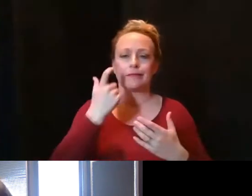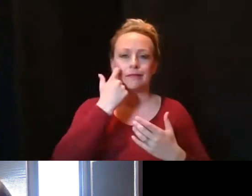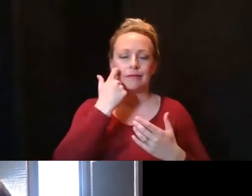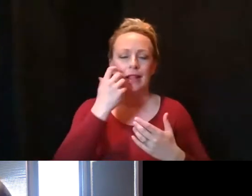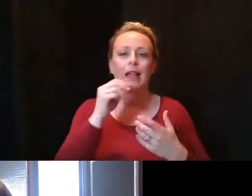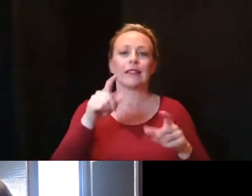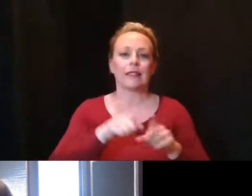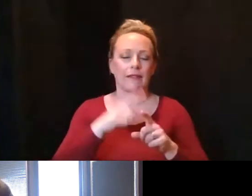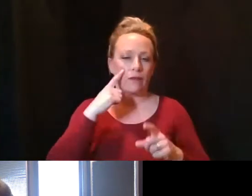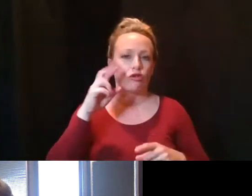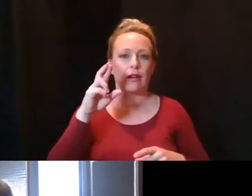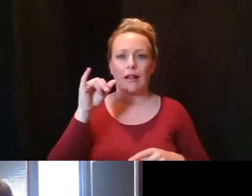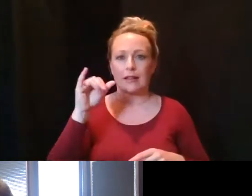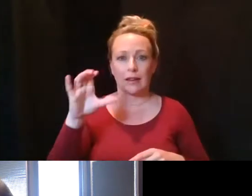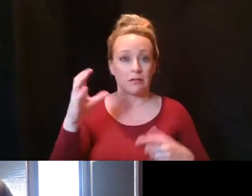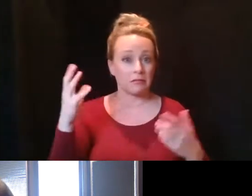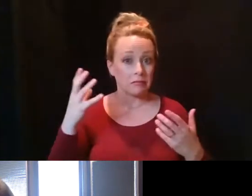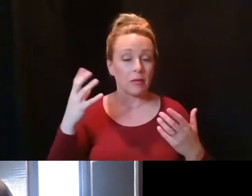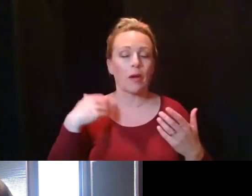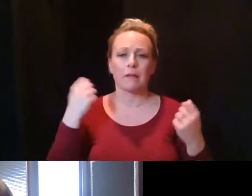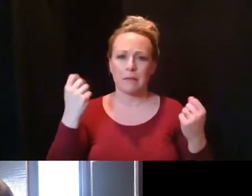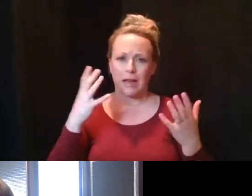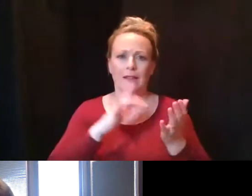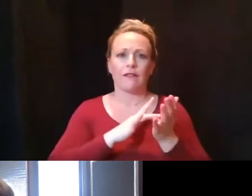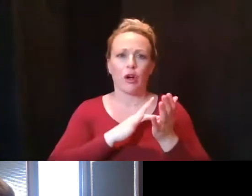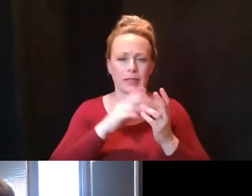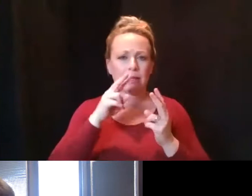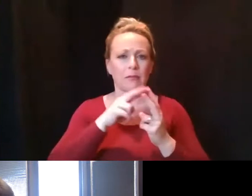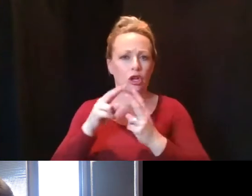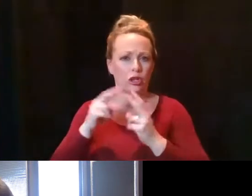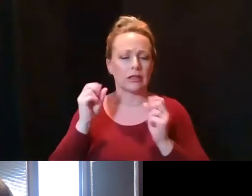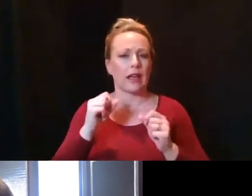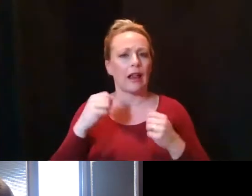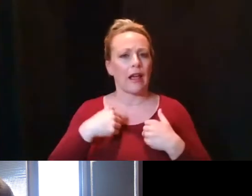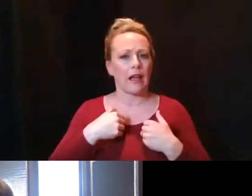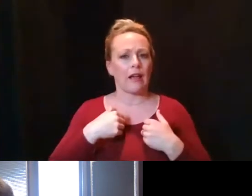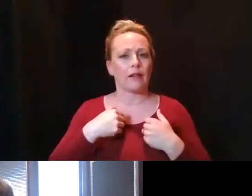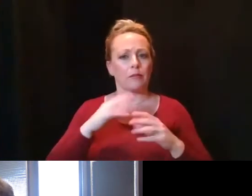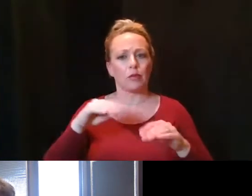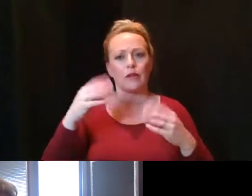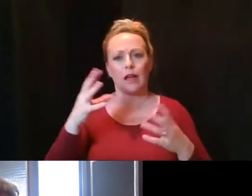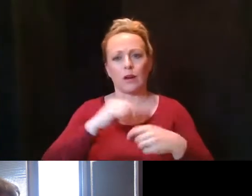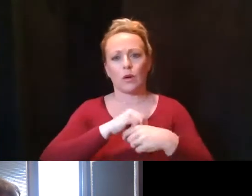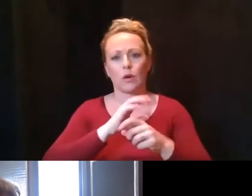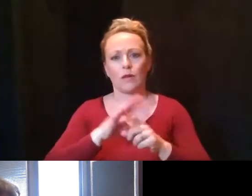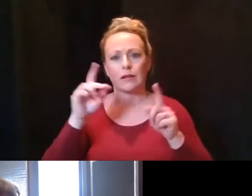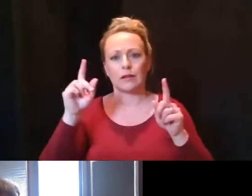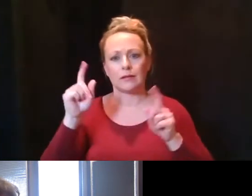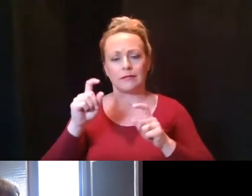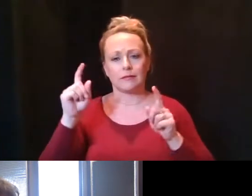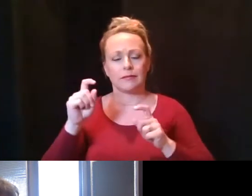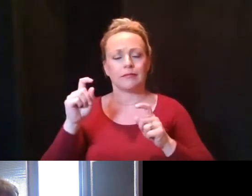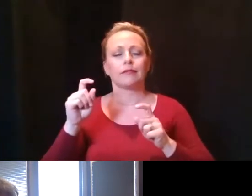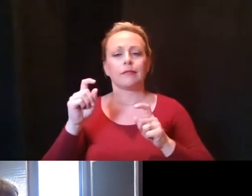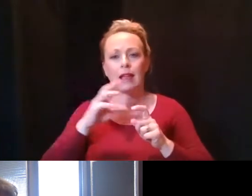true in Rock Island County. We have many pharmacy partners that can do COVID-19 testing, as well as community health care